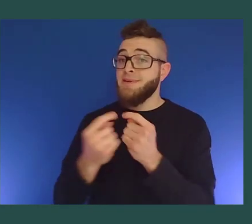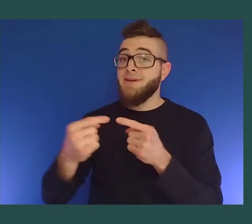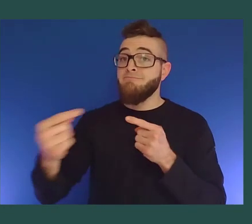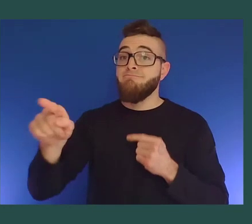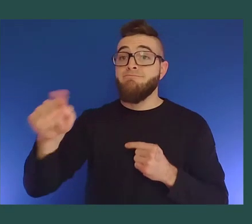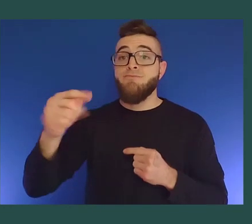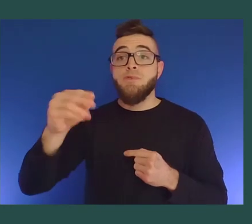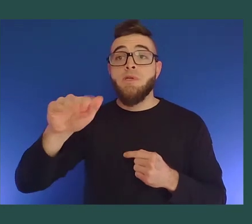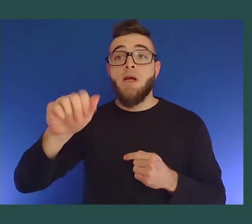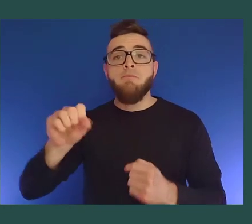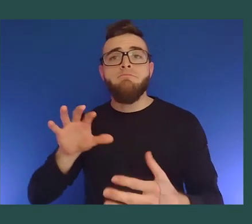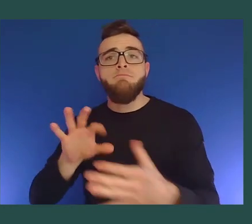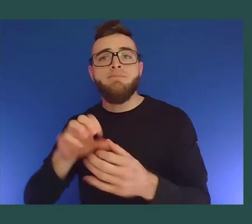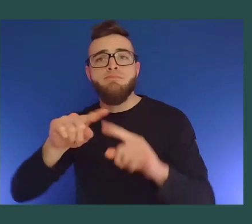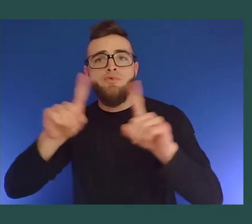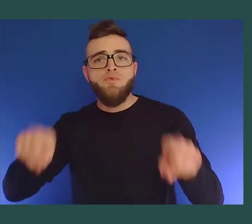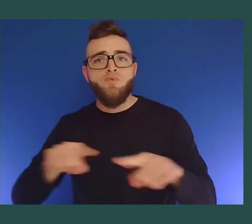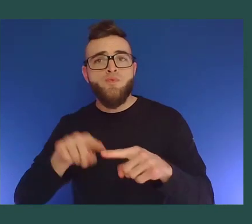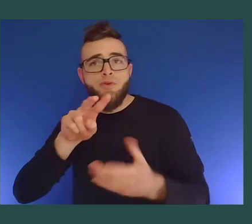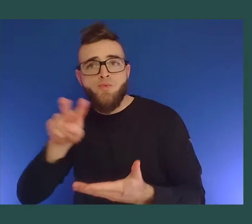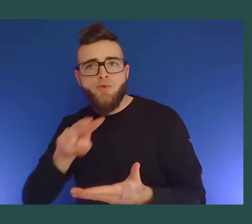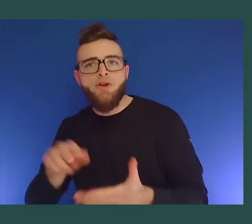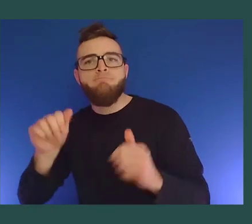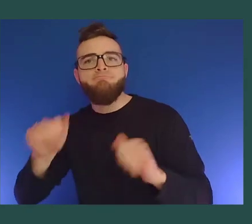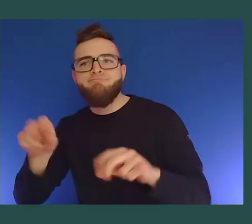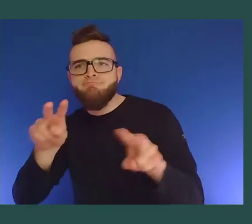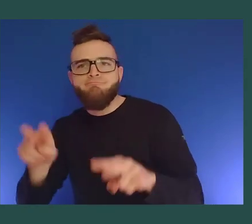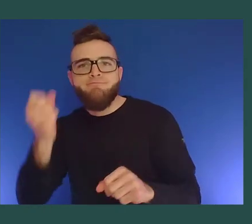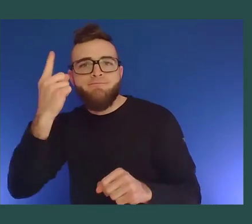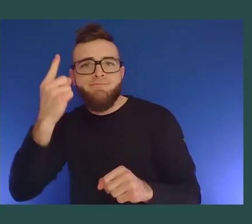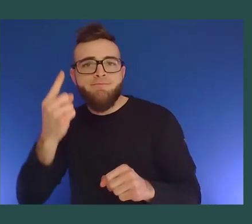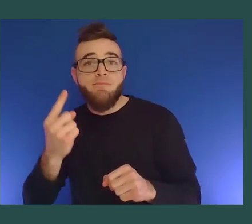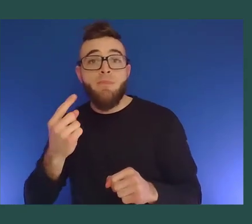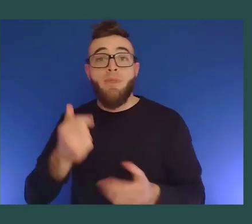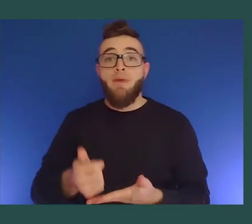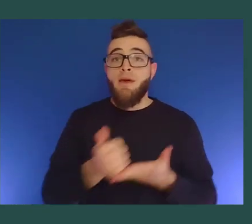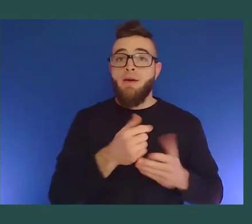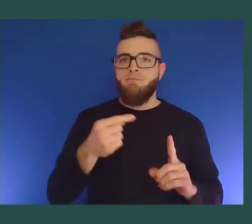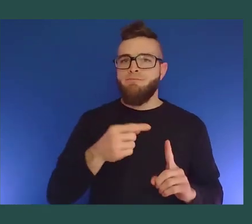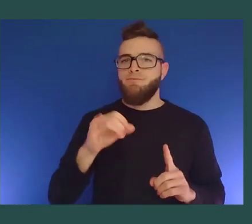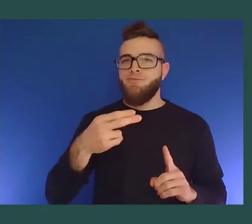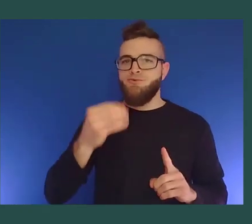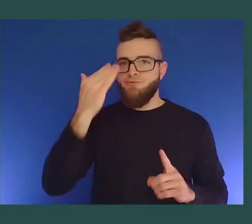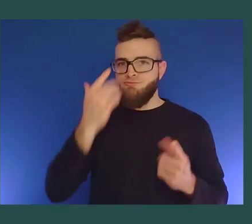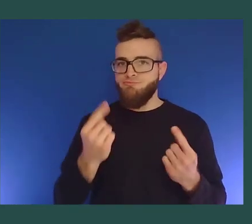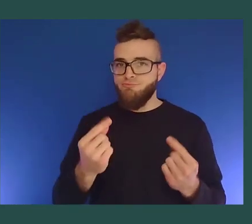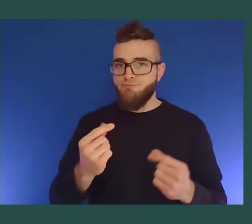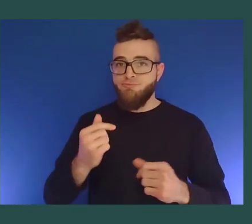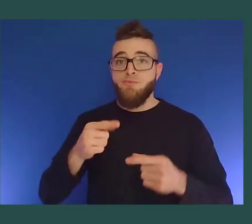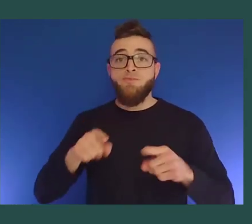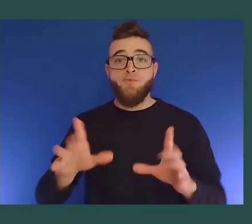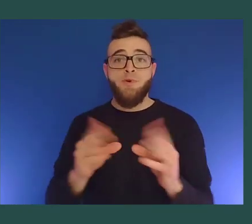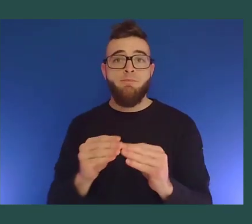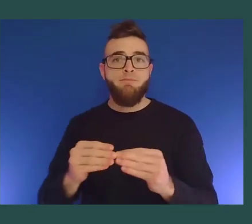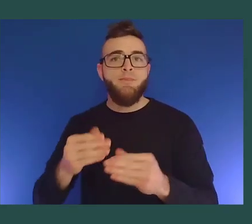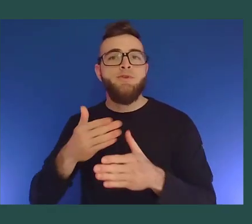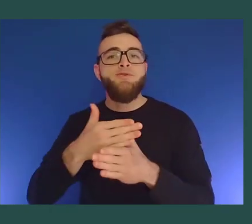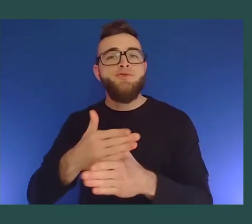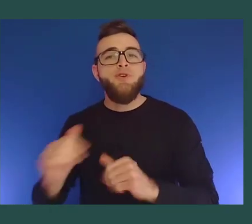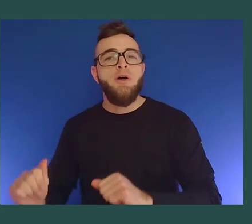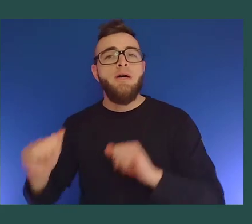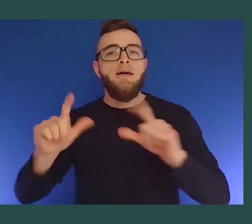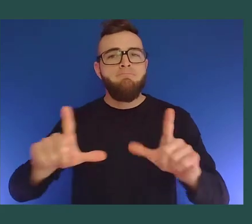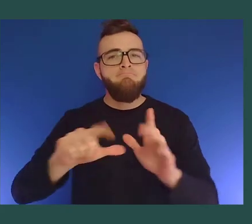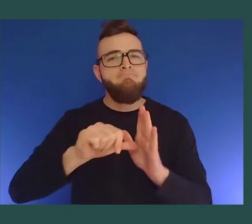That's because John selected PowerPoint from the Share menu instead of sharing his entire desktop or window, which is the most inclusive way to